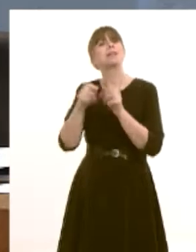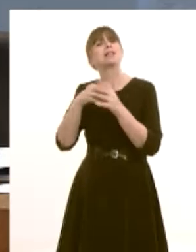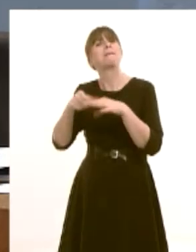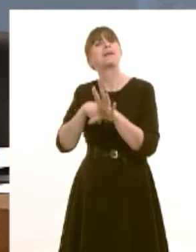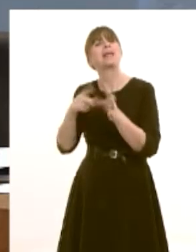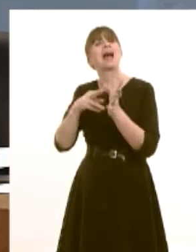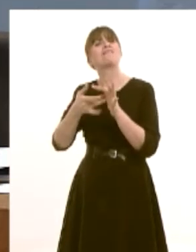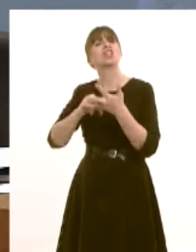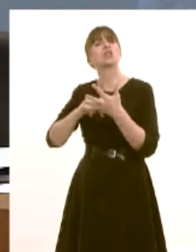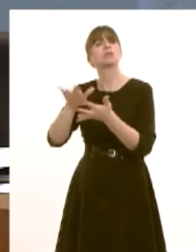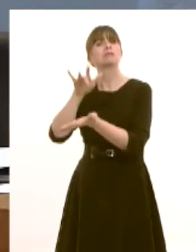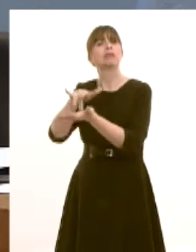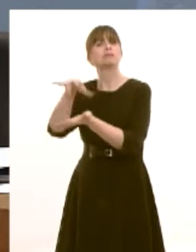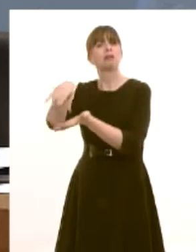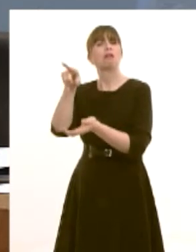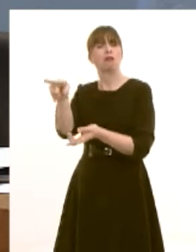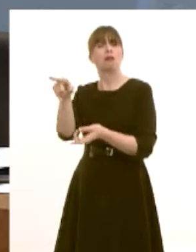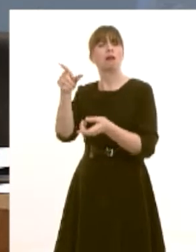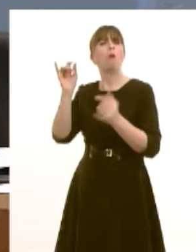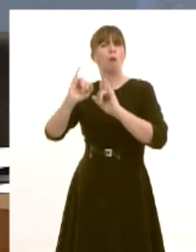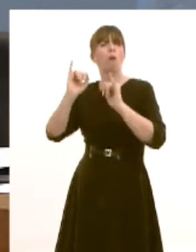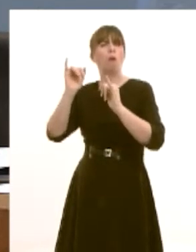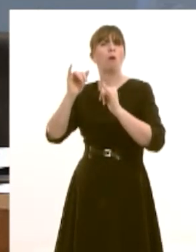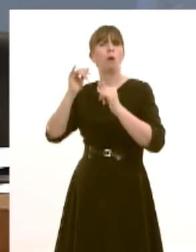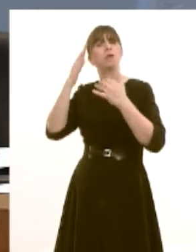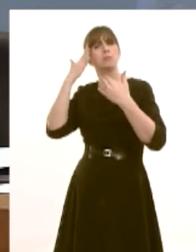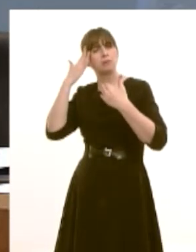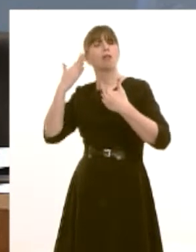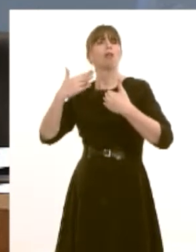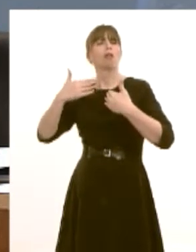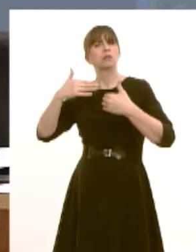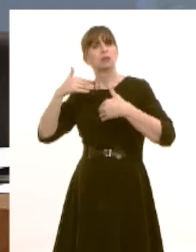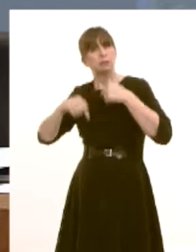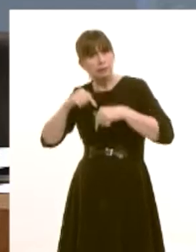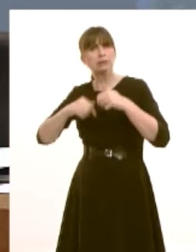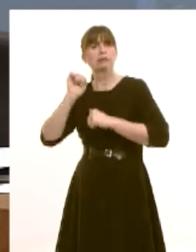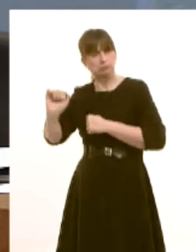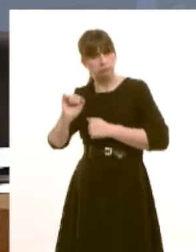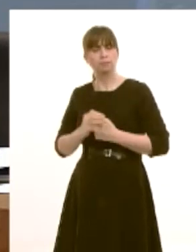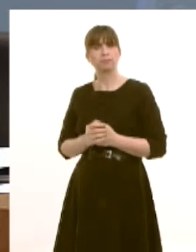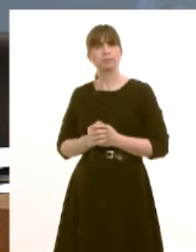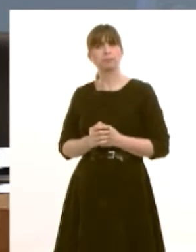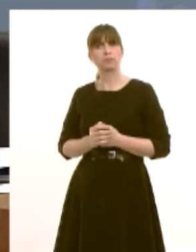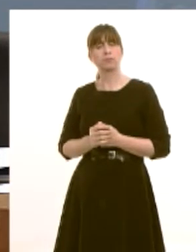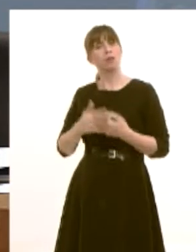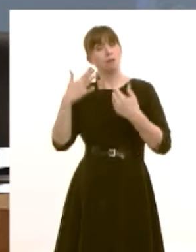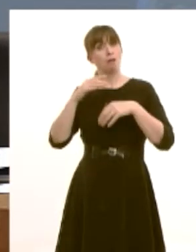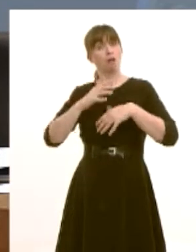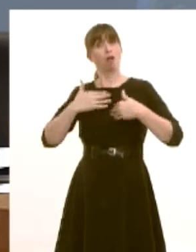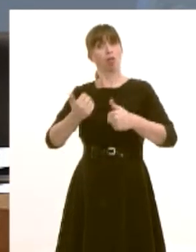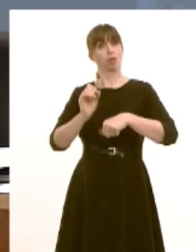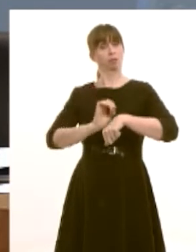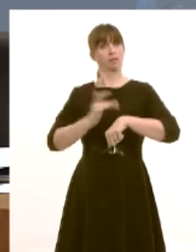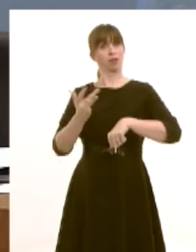who have severe mental and physical disabilities. The concern that is echoed to me by health professionals